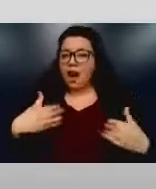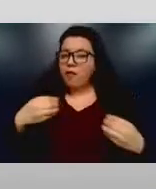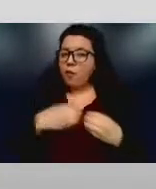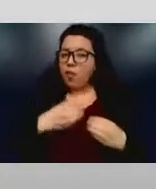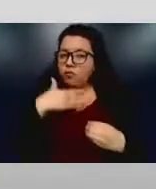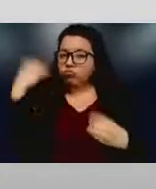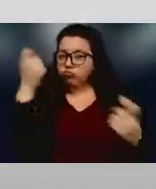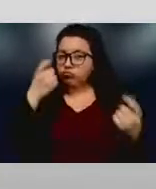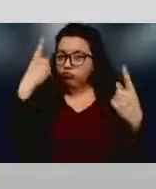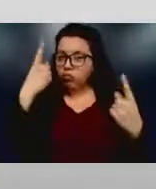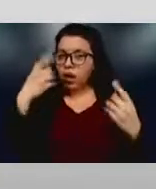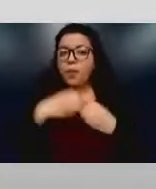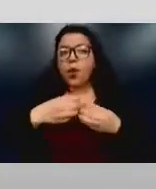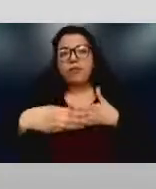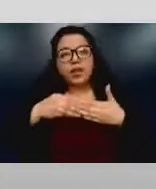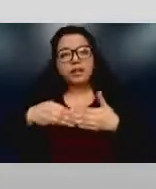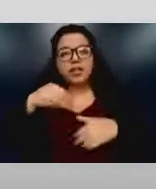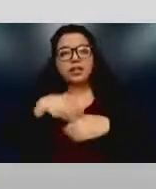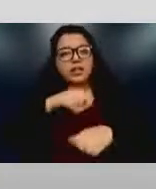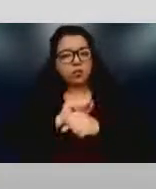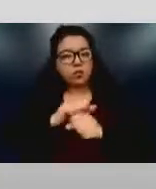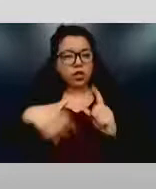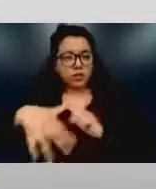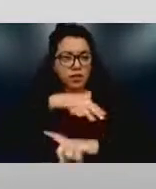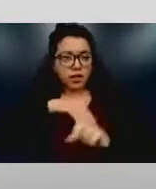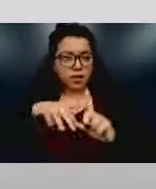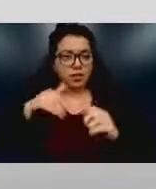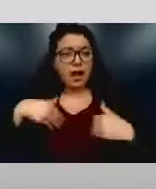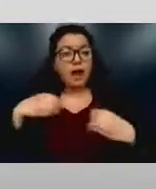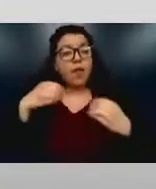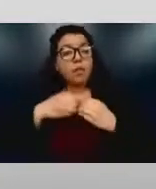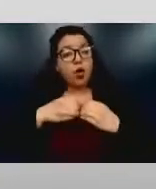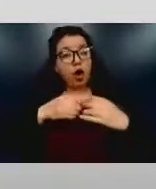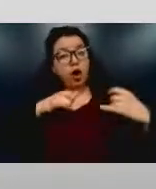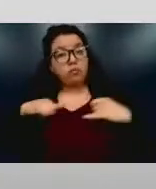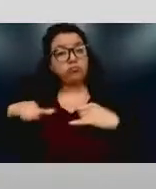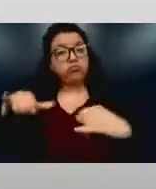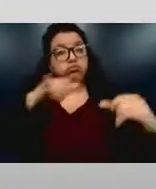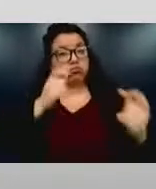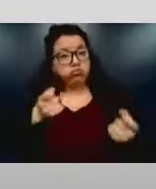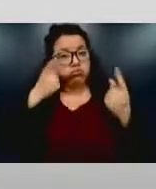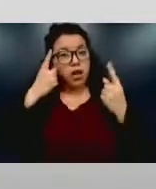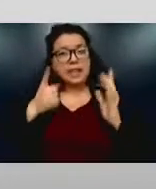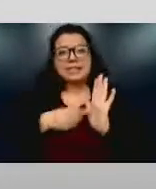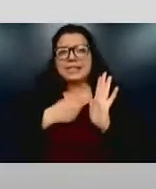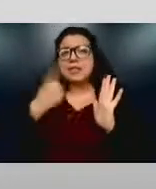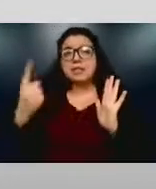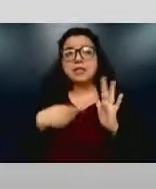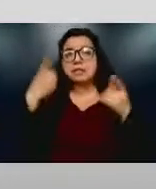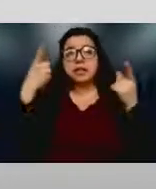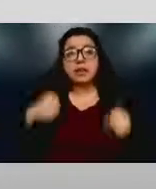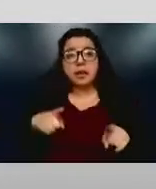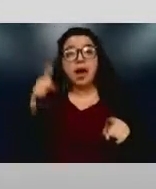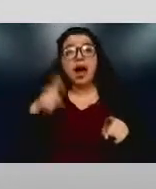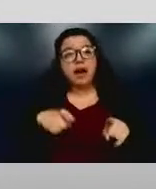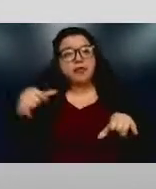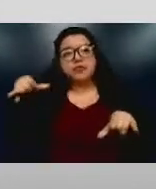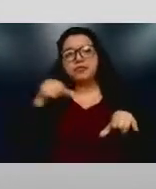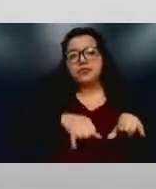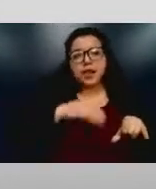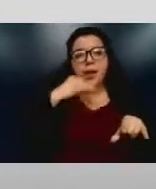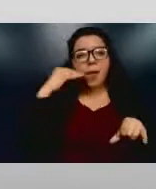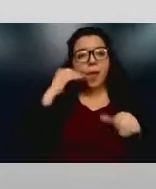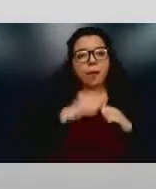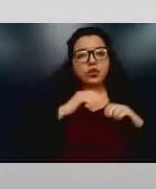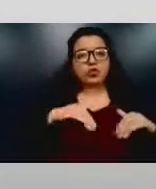work environments. We have a lot more sort of understanding that there may be things that happen in life. You need to stay at home and quarantine with your child because third